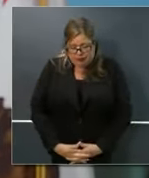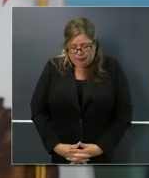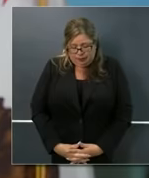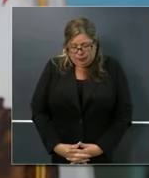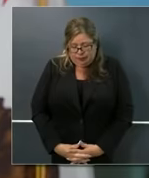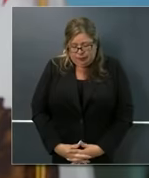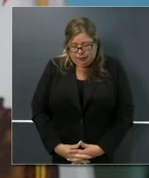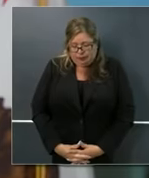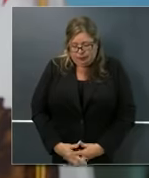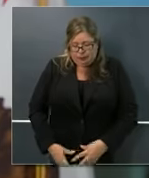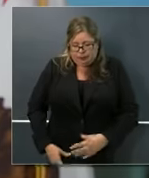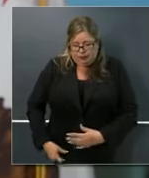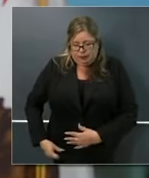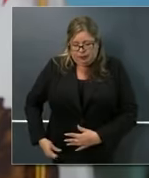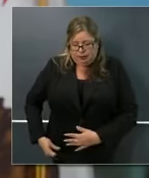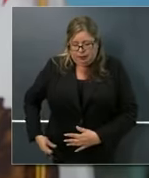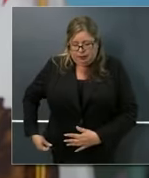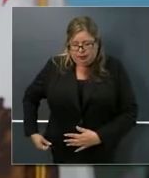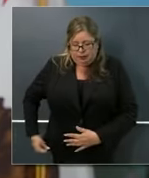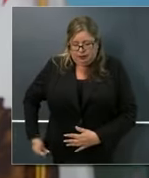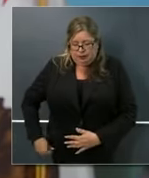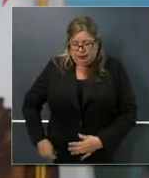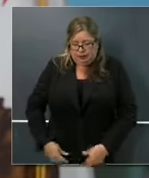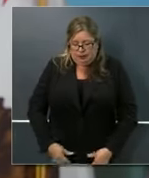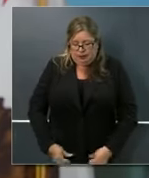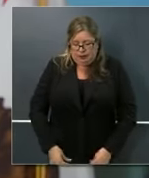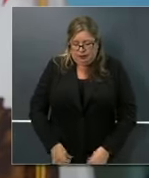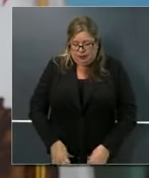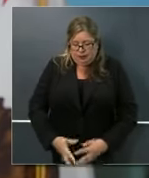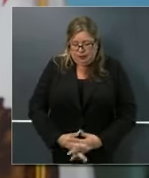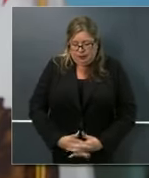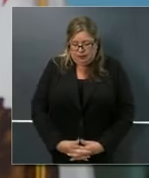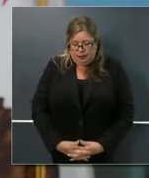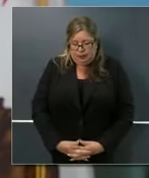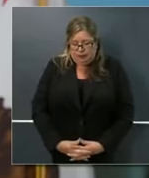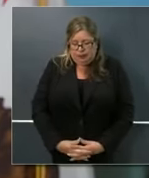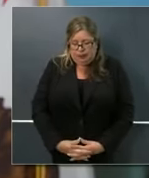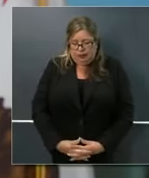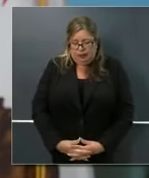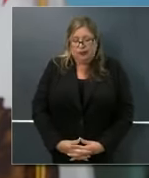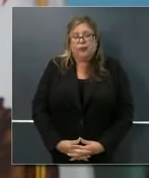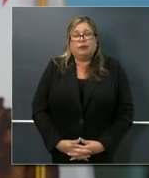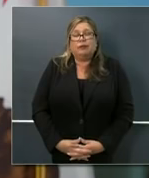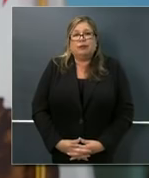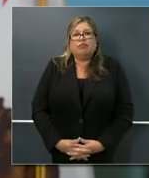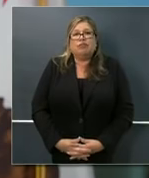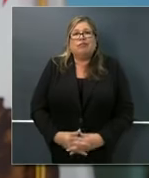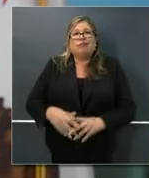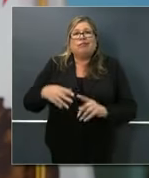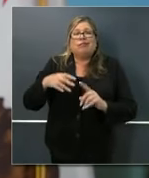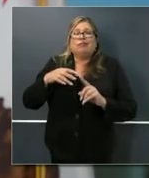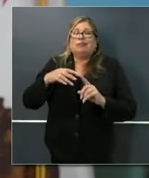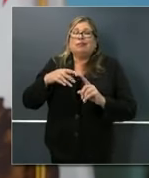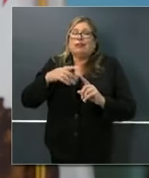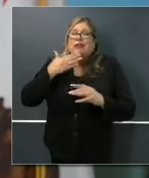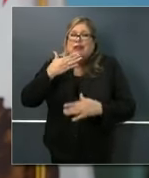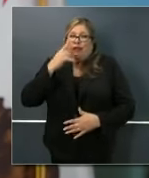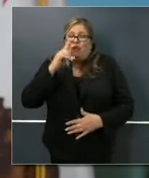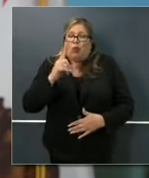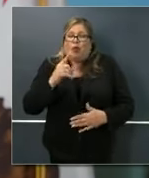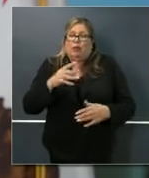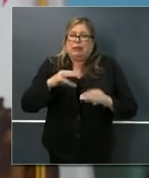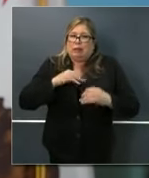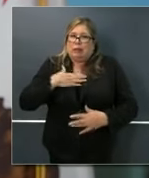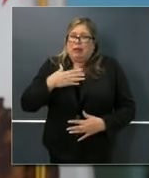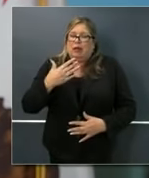New York recently revised the number of deaths upward quite dramatically because they started adding